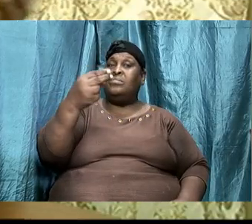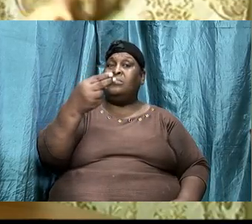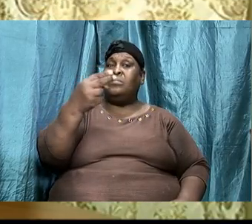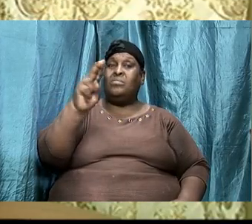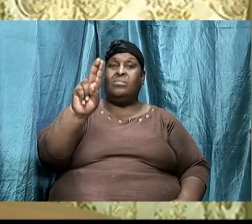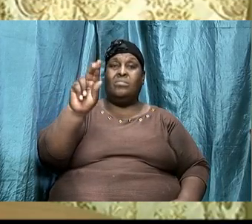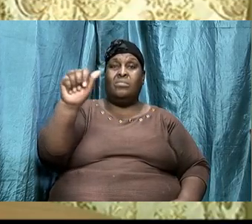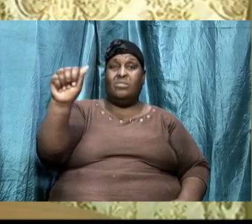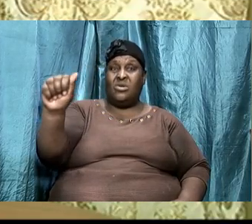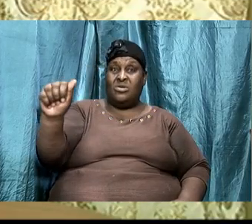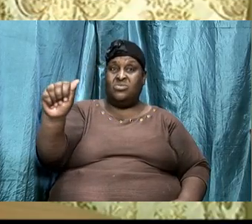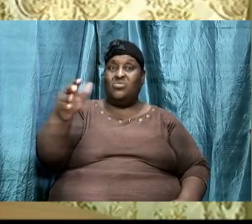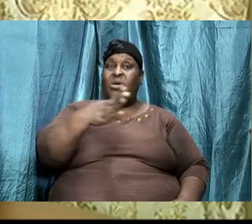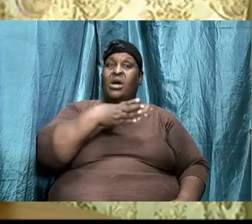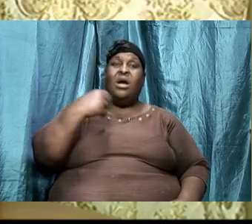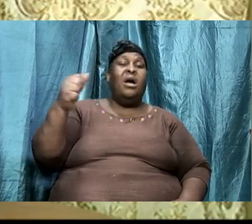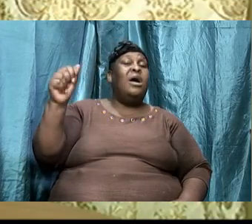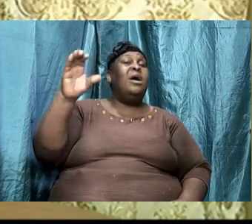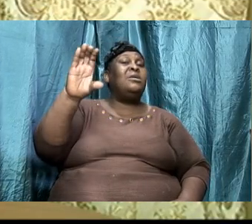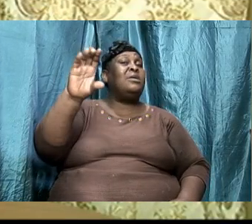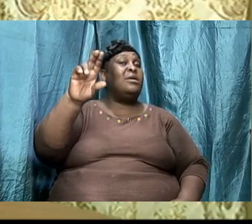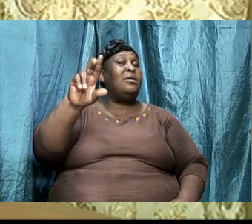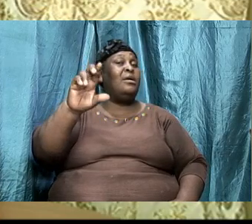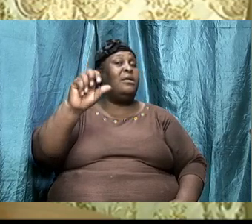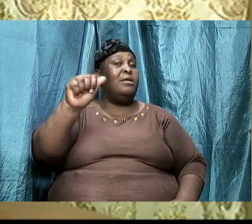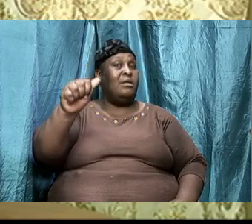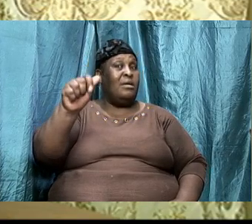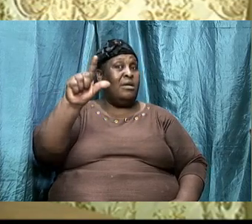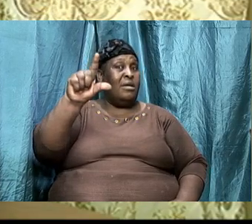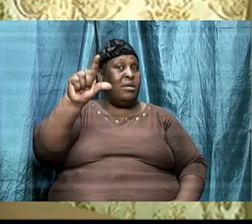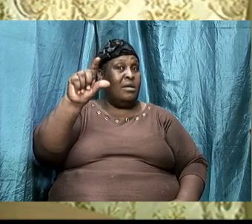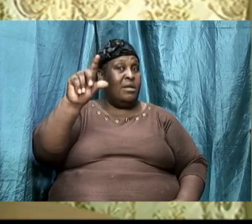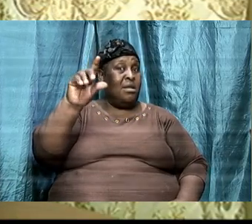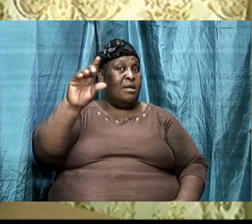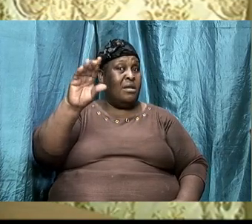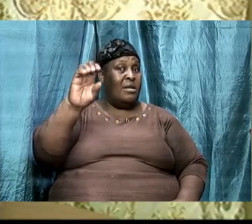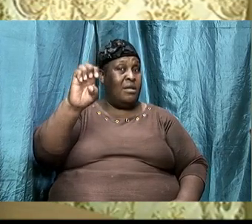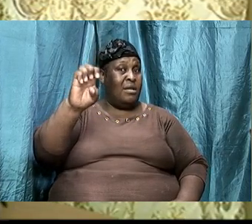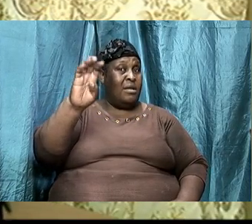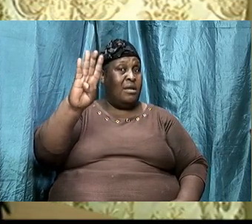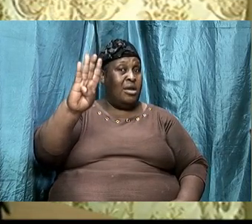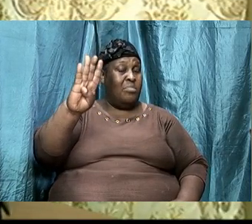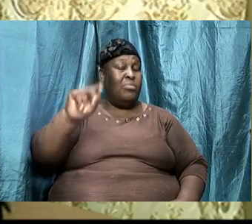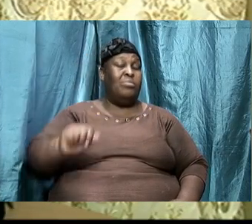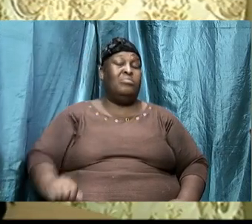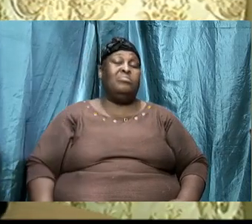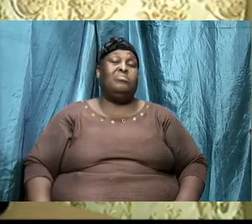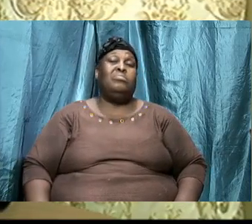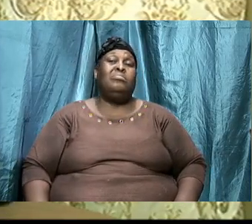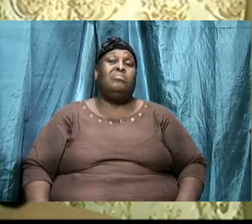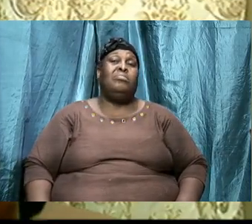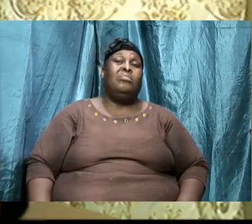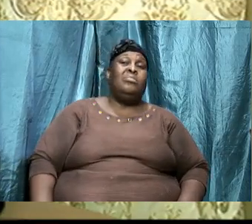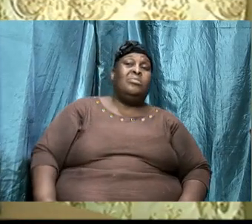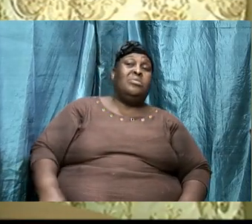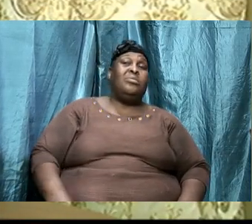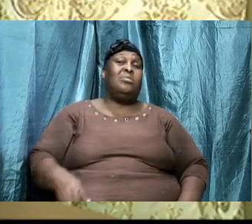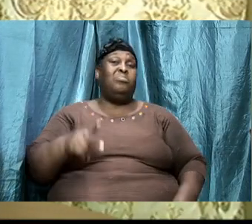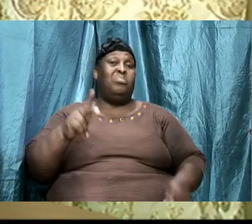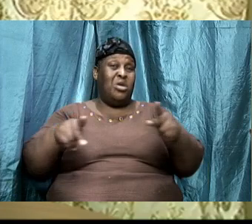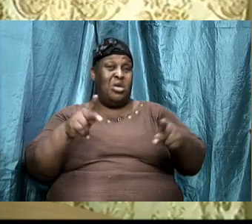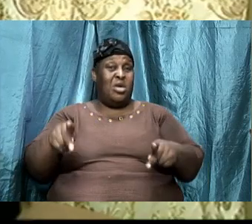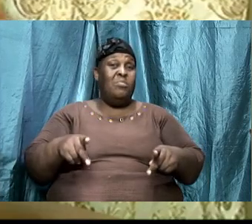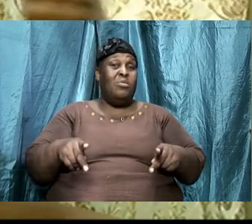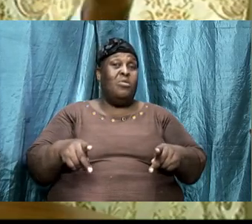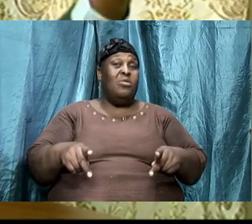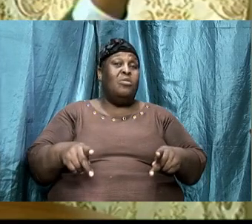back in Egypt, or prefer we die in the wilderness. The people went as far, as to try to choose another